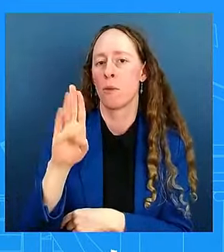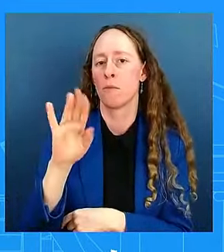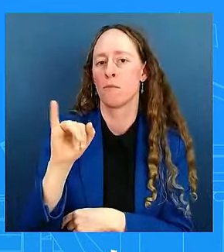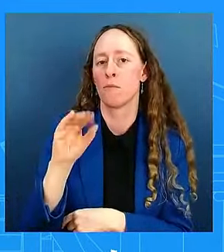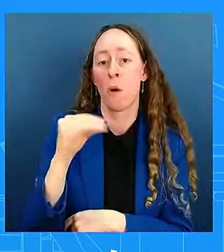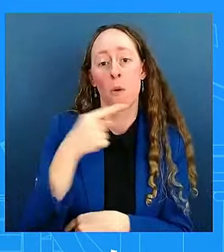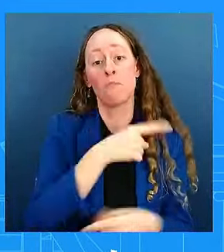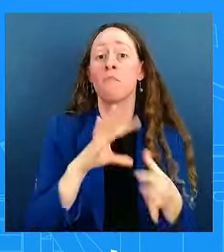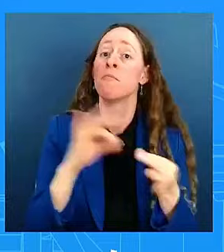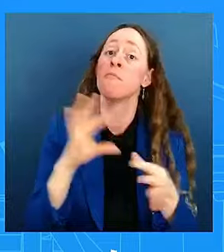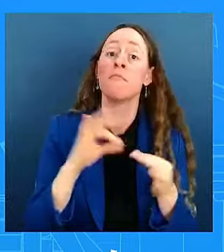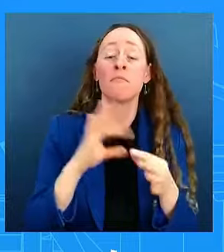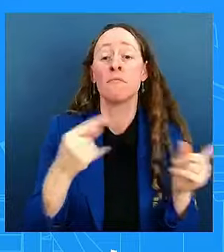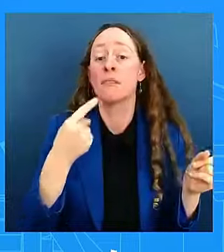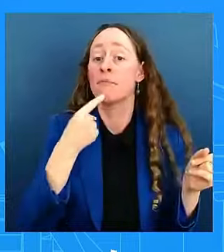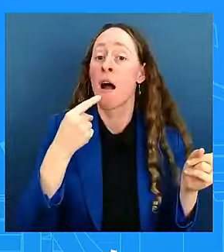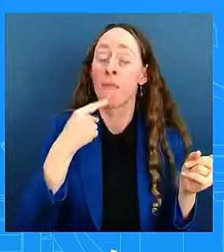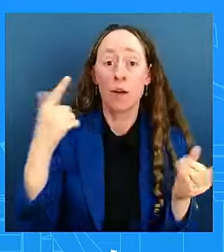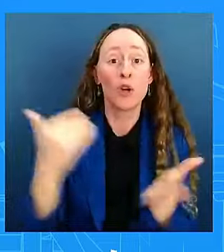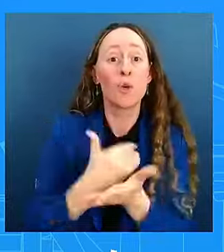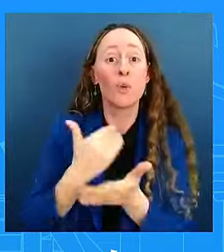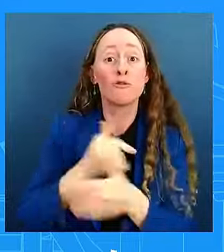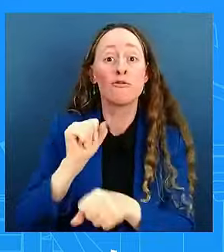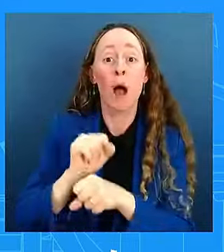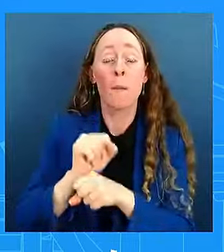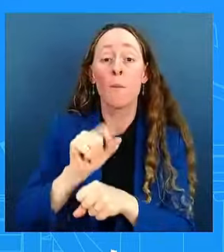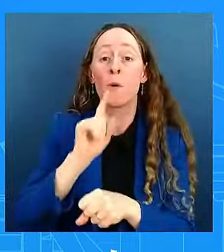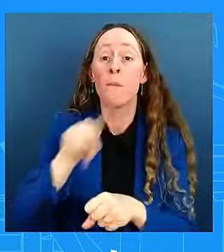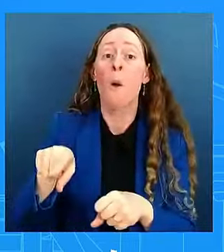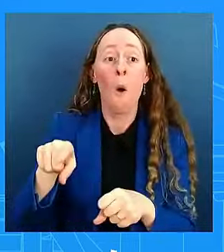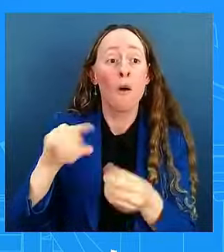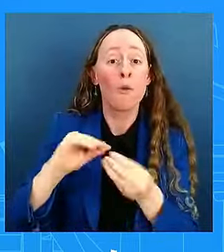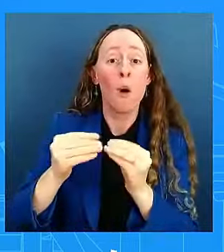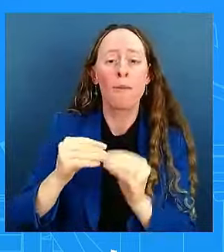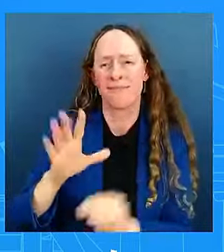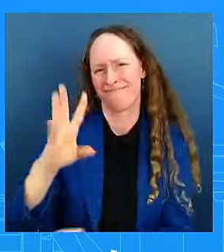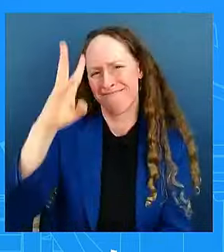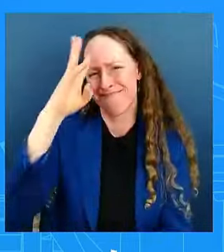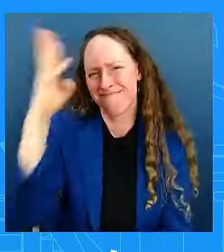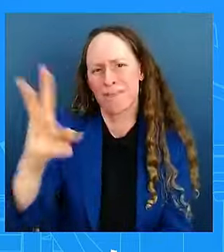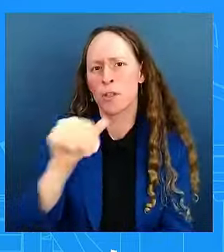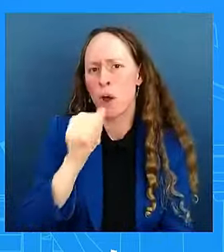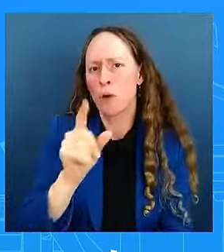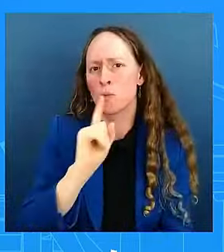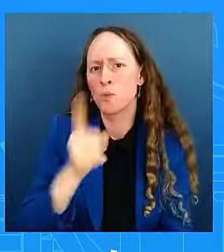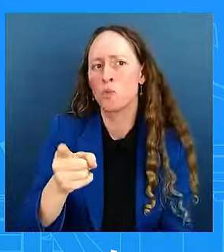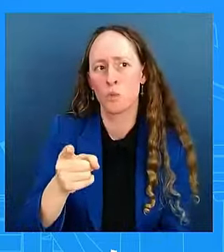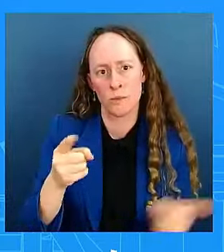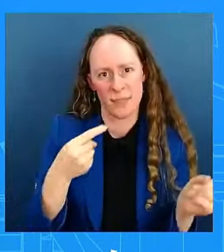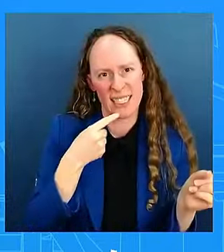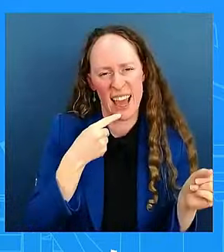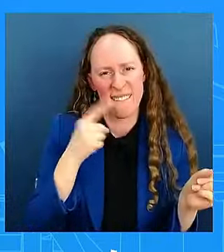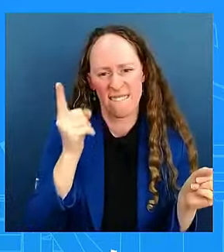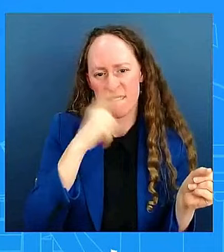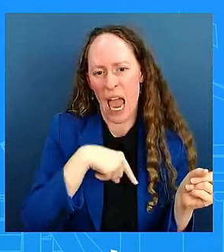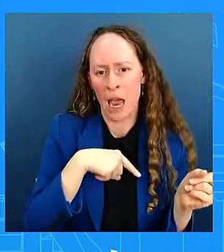What do you make of that? And how worried are you that many Americans are hearing that the jobs numbers aren't real?